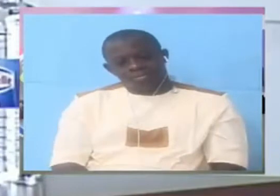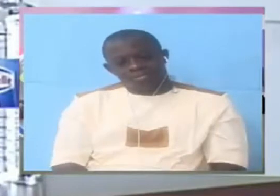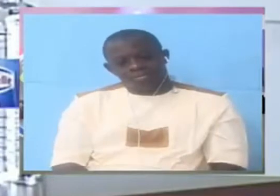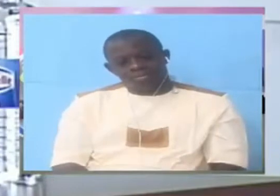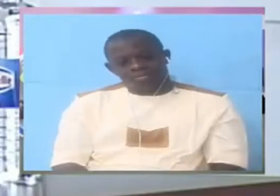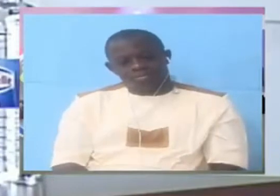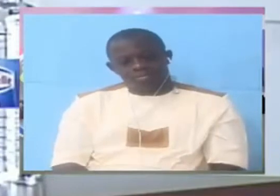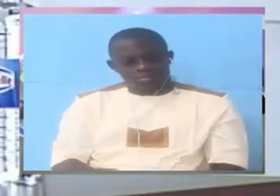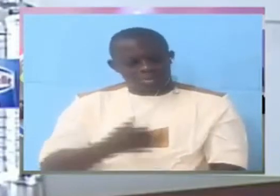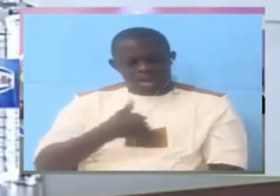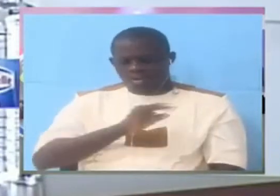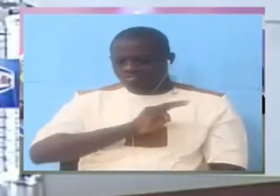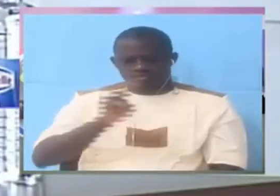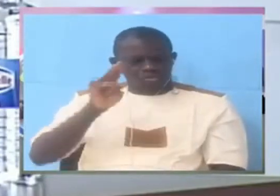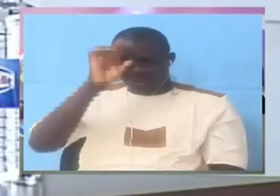I don't understand.